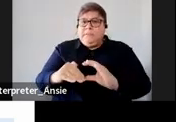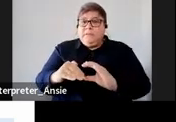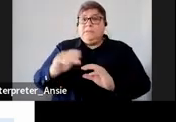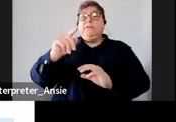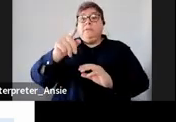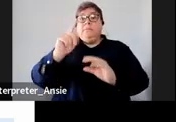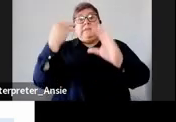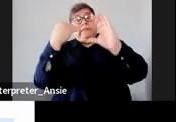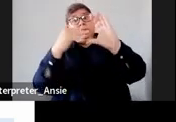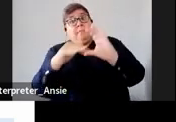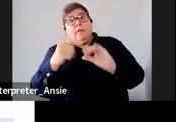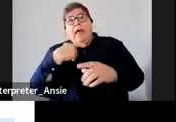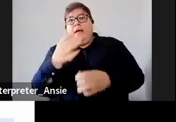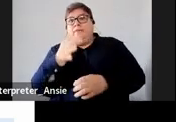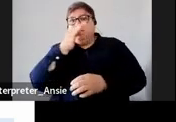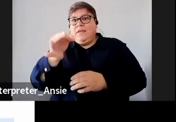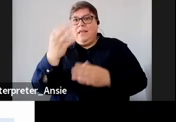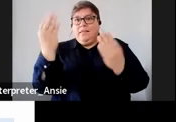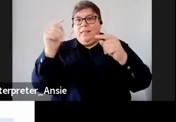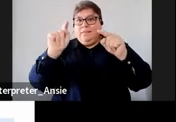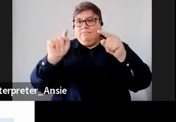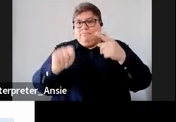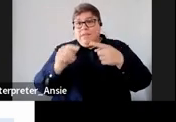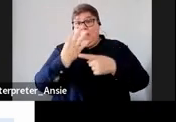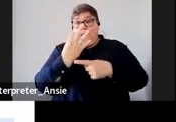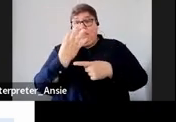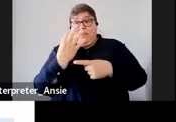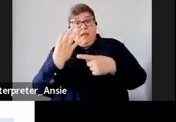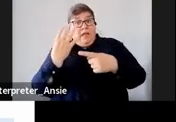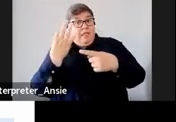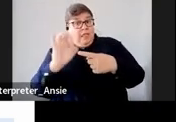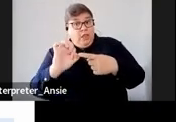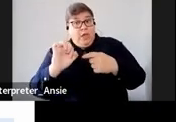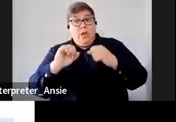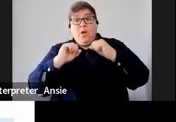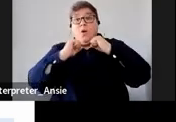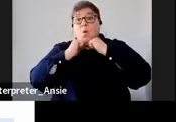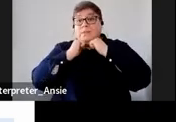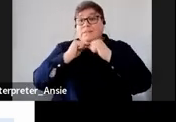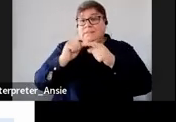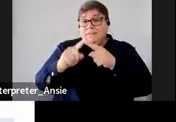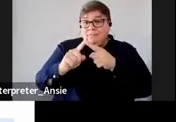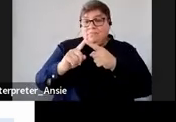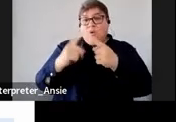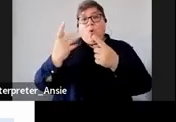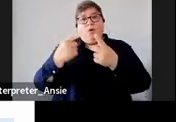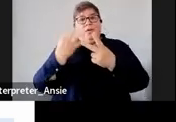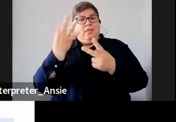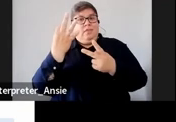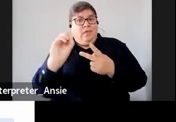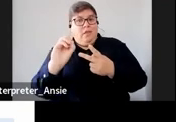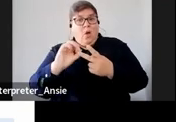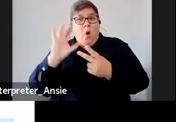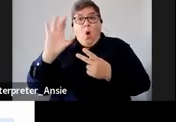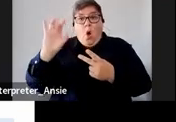month which was mentioned whether it's August or the first August and then 30 October at the end of